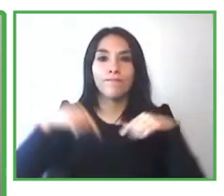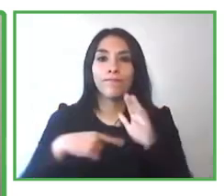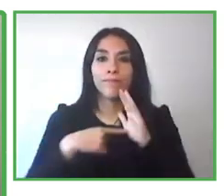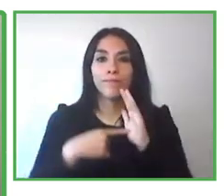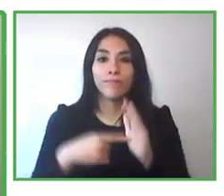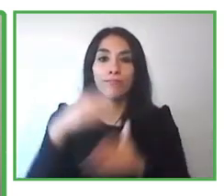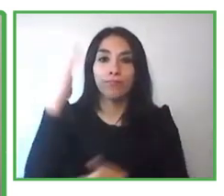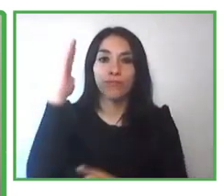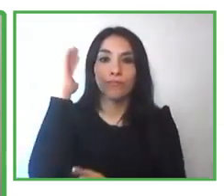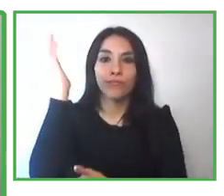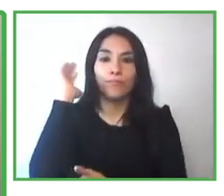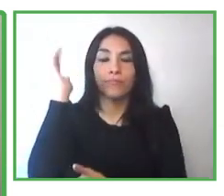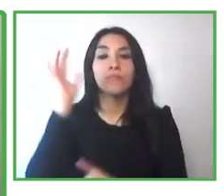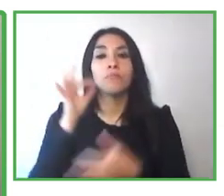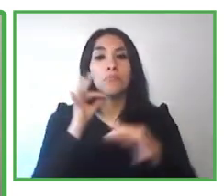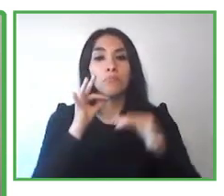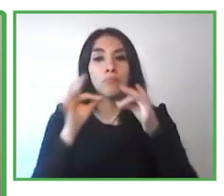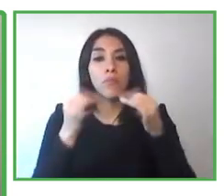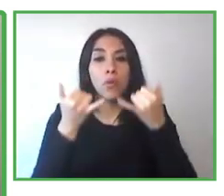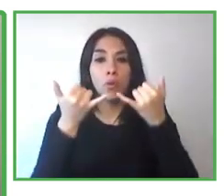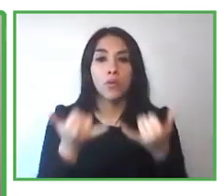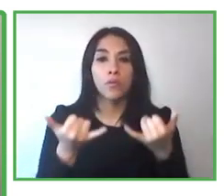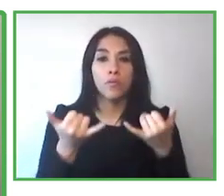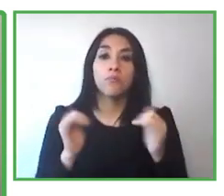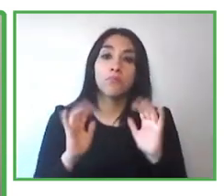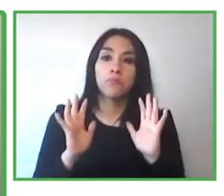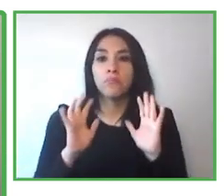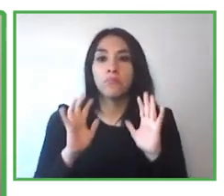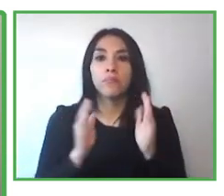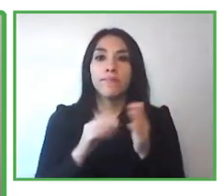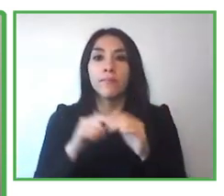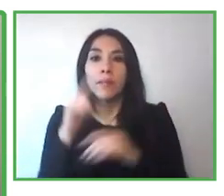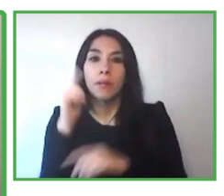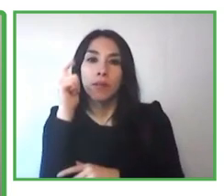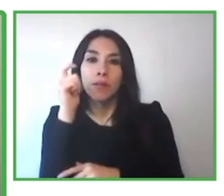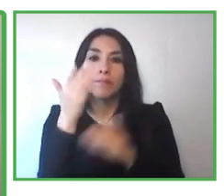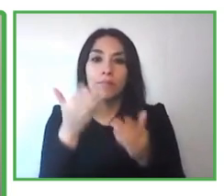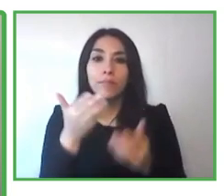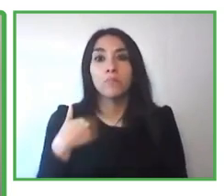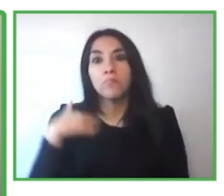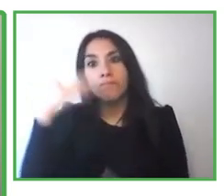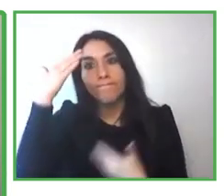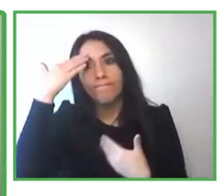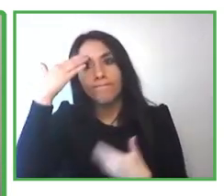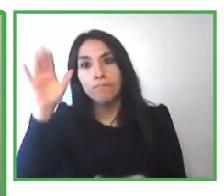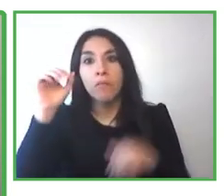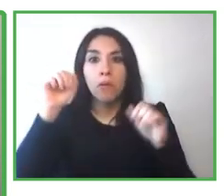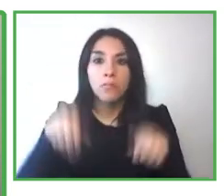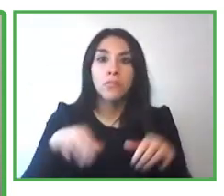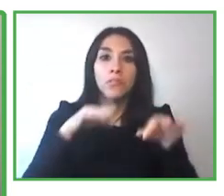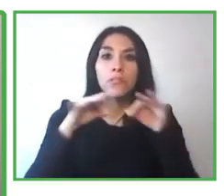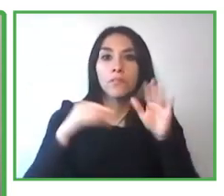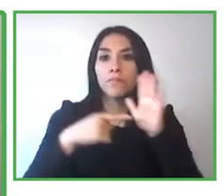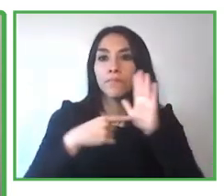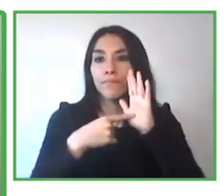um everybody uh an introduction to yourself and and tell them about why you decided to come to study uh in